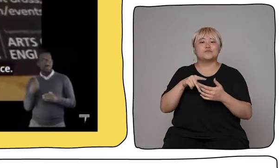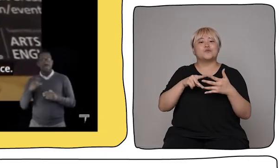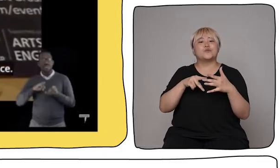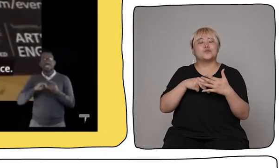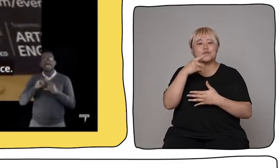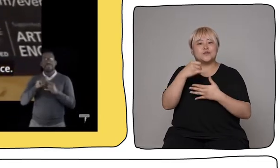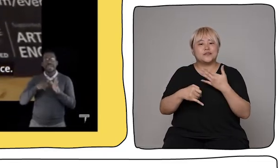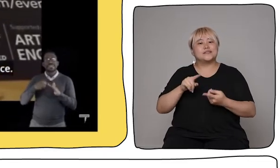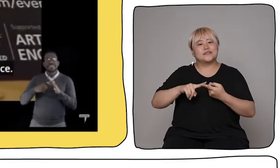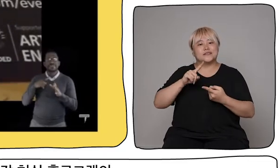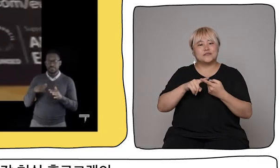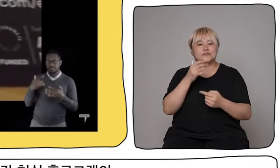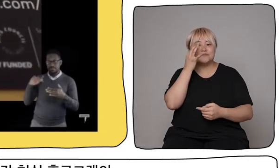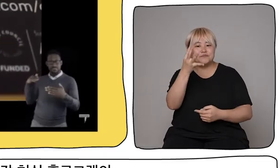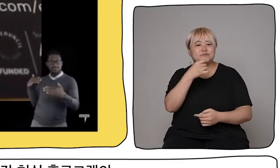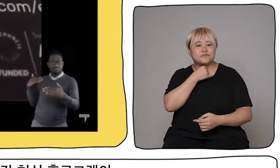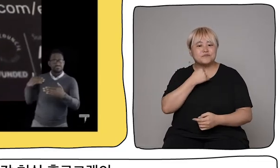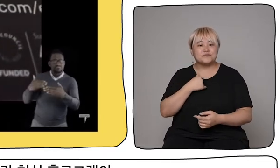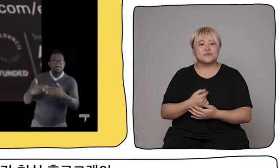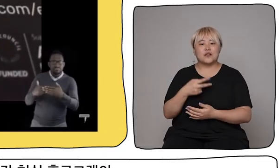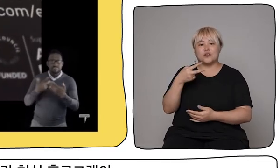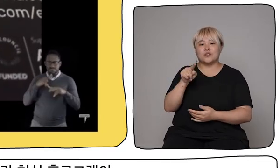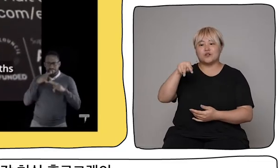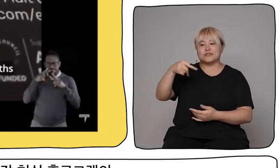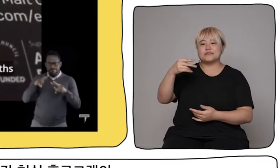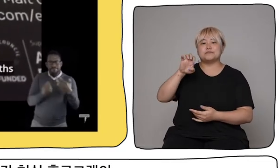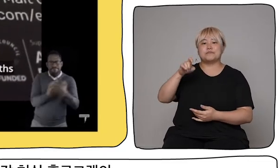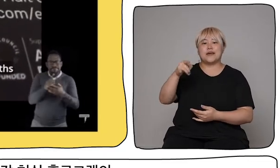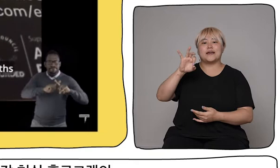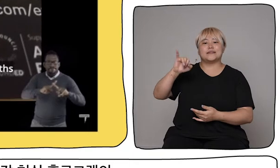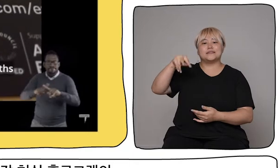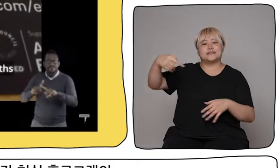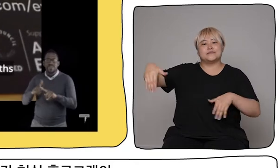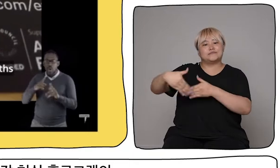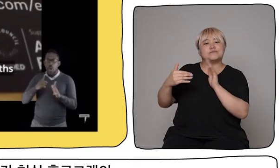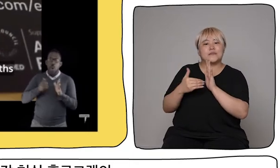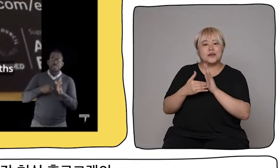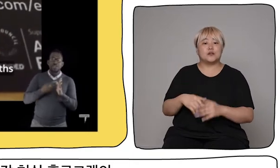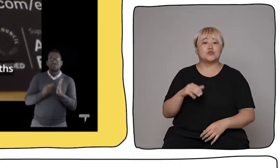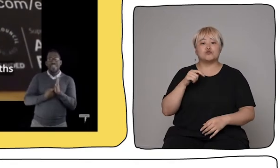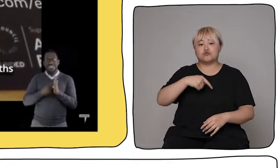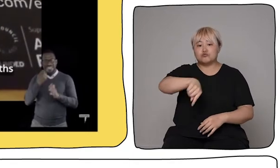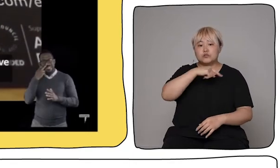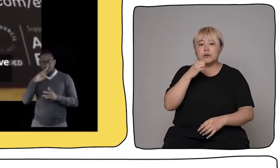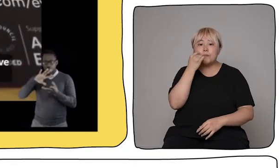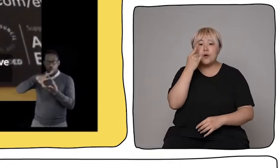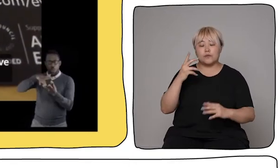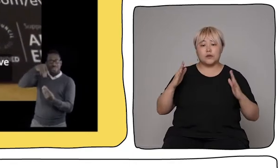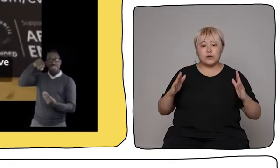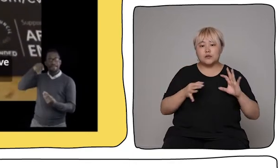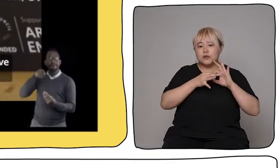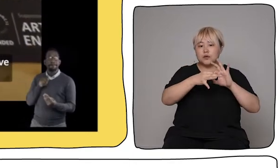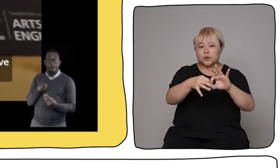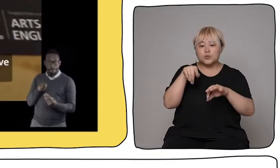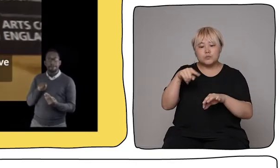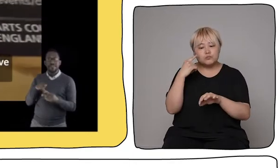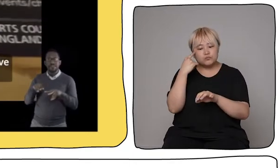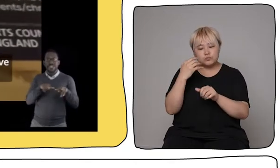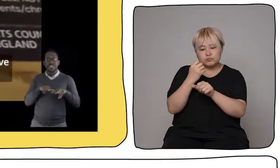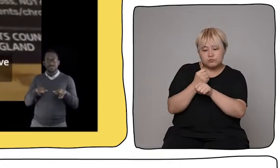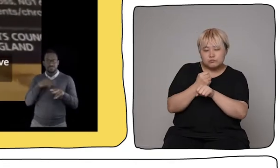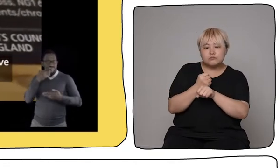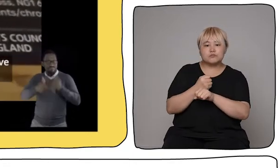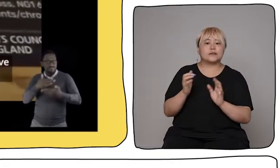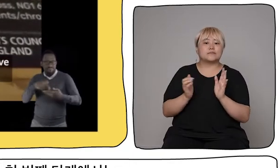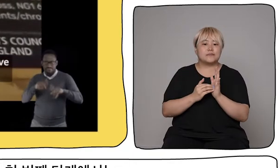-commissioned by The Space. We've been looking at use cases for augmented reality holograms over the past few months and this video will tell you a bit more about what we've